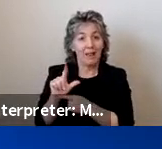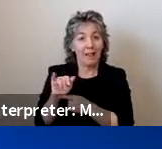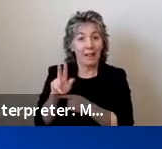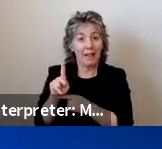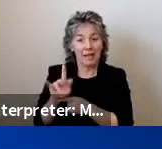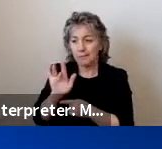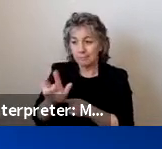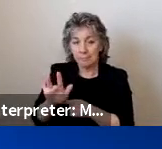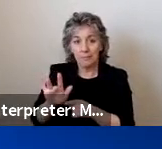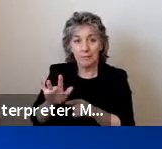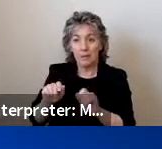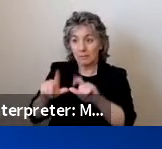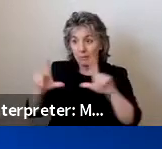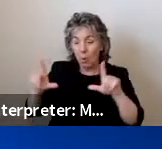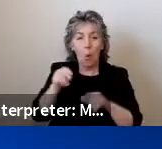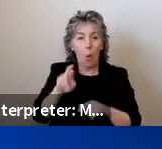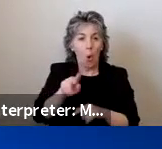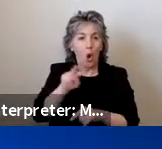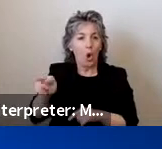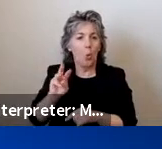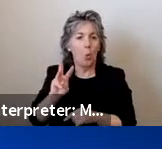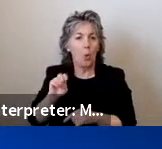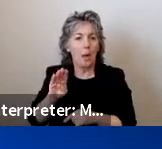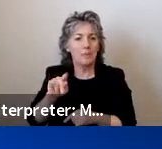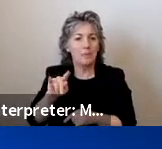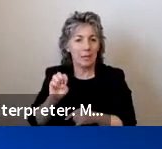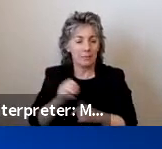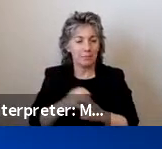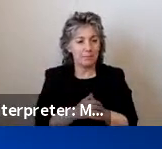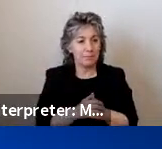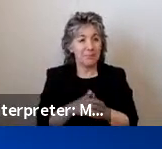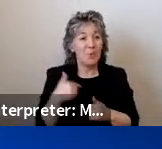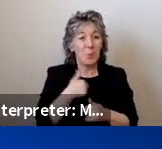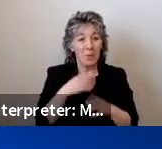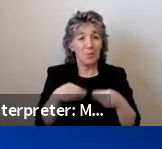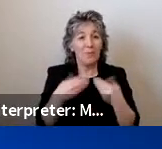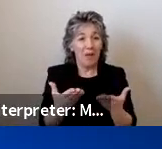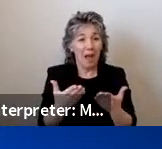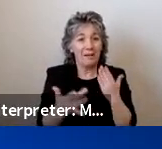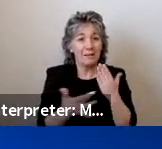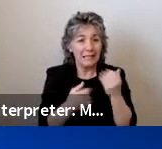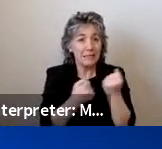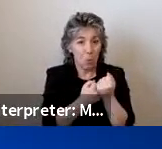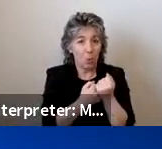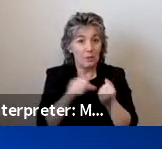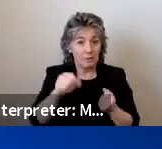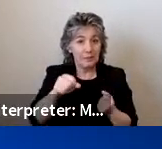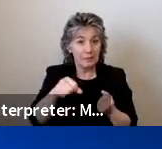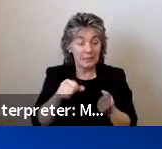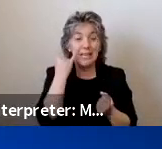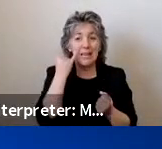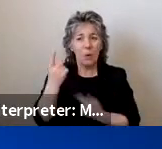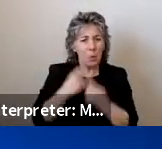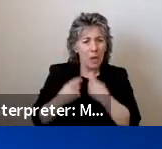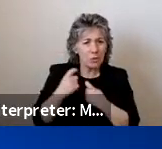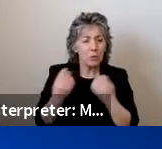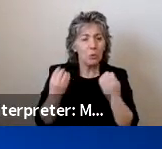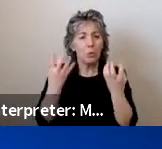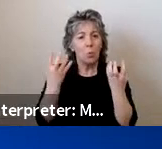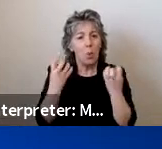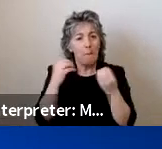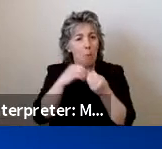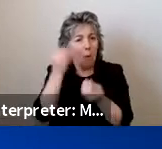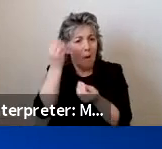on this slide and on our website. We provide technical assistance on these guidelines. So if you have any questions or want more information,